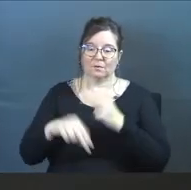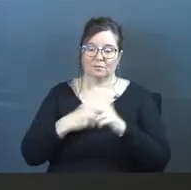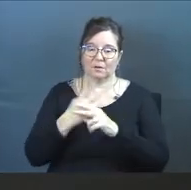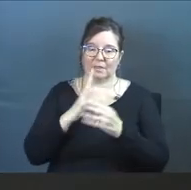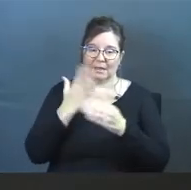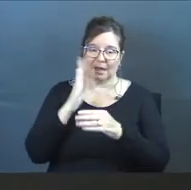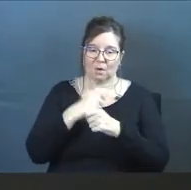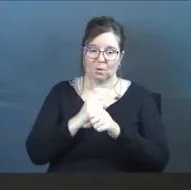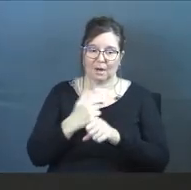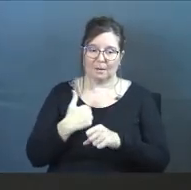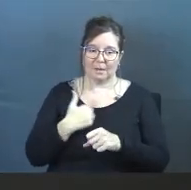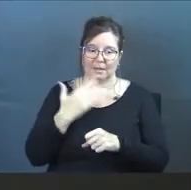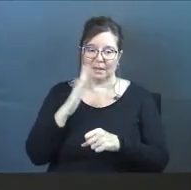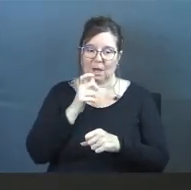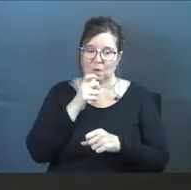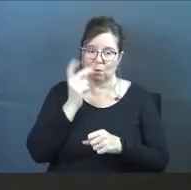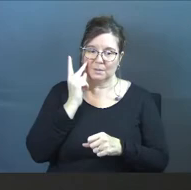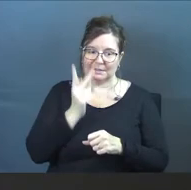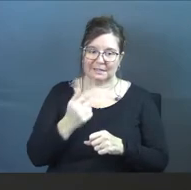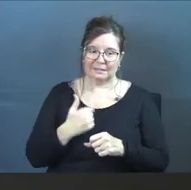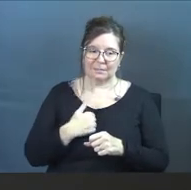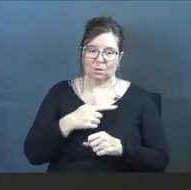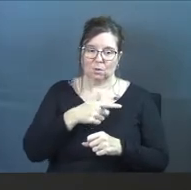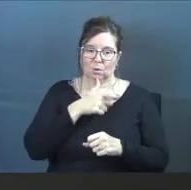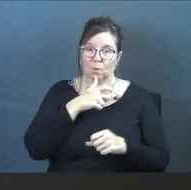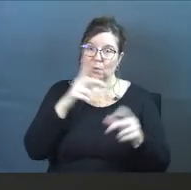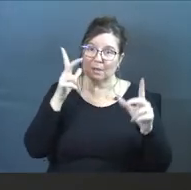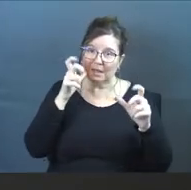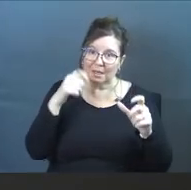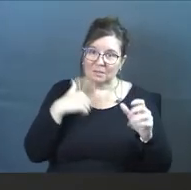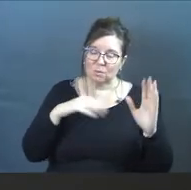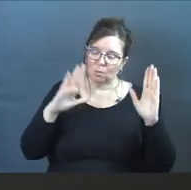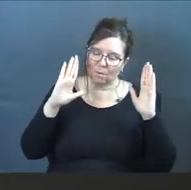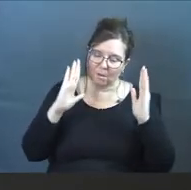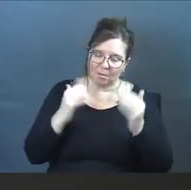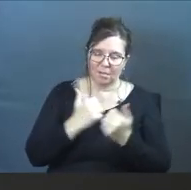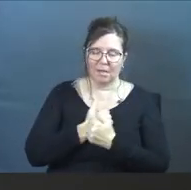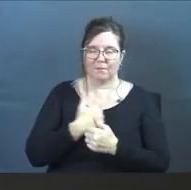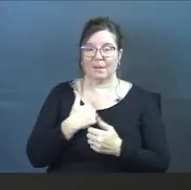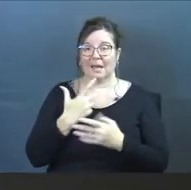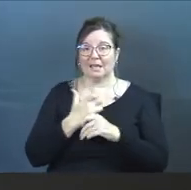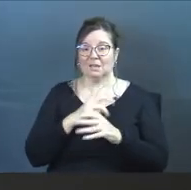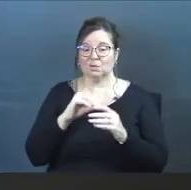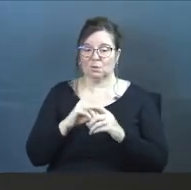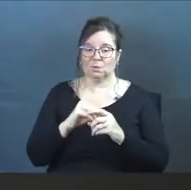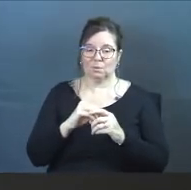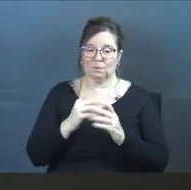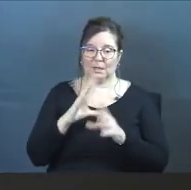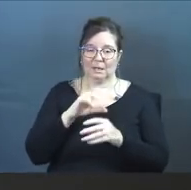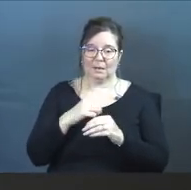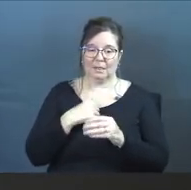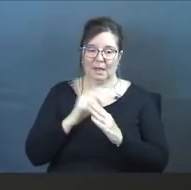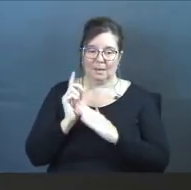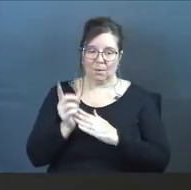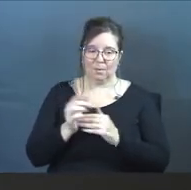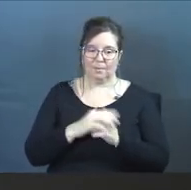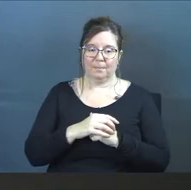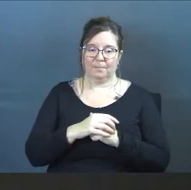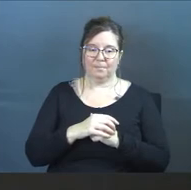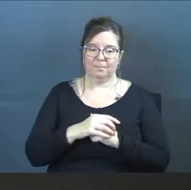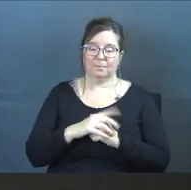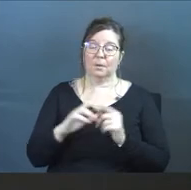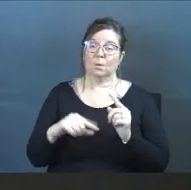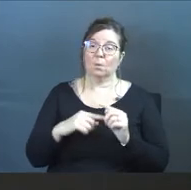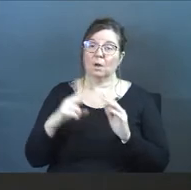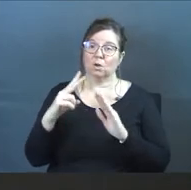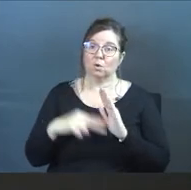God who created me, the God who sees me, who hears me, who loves me. I get to engage in that moment. When